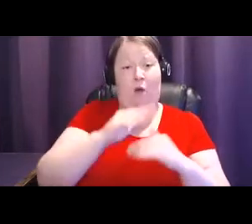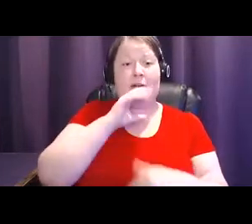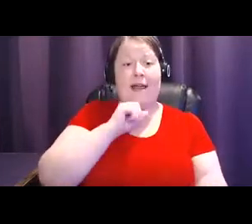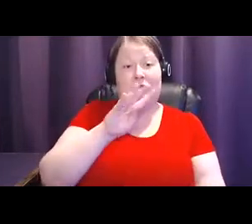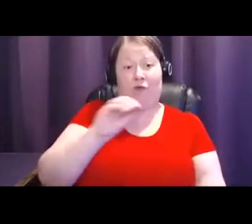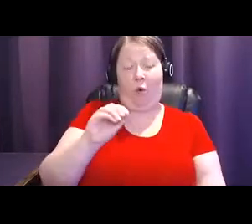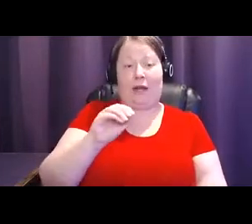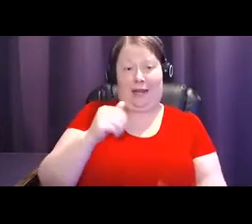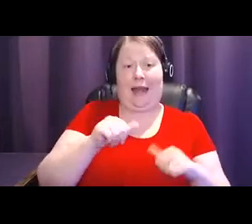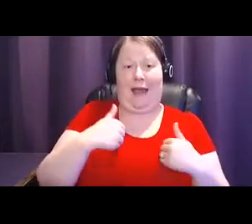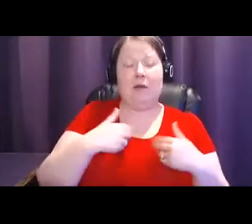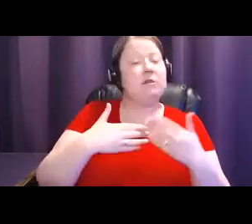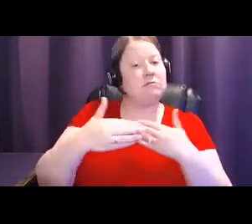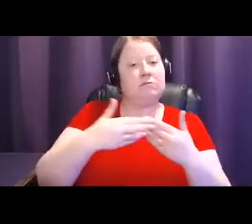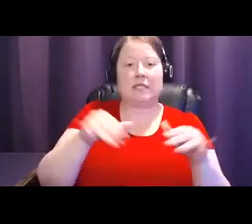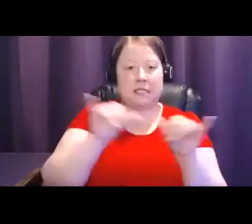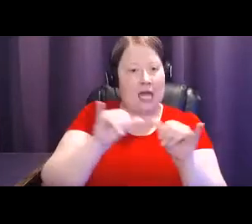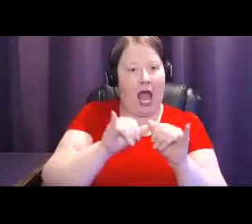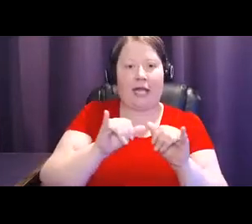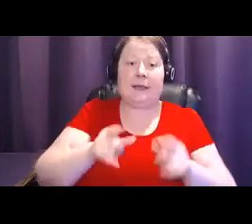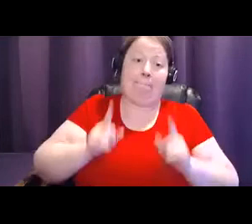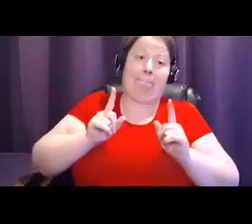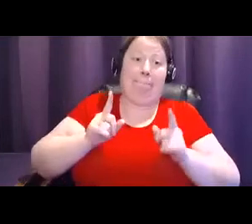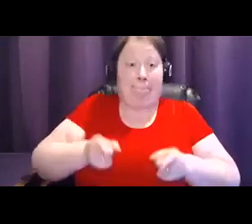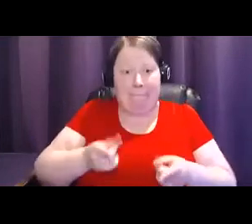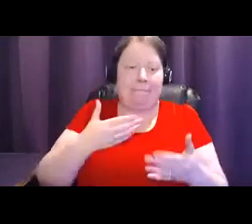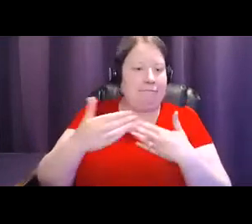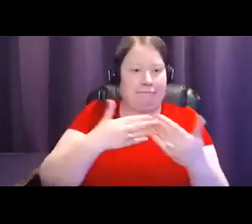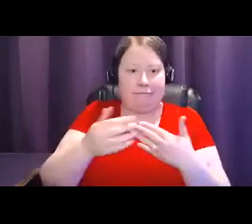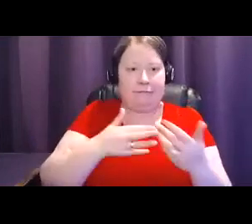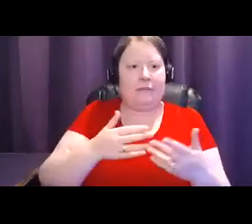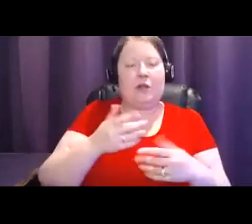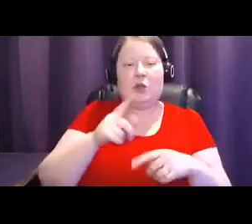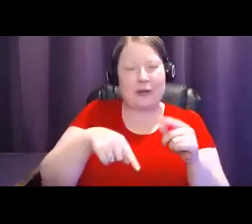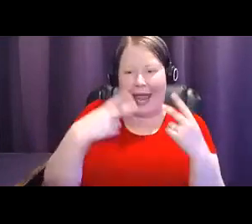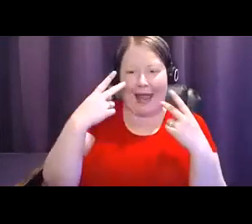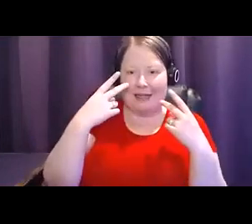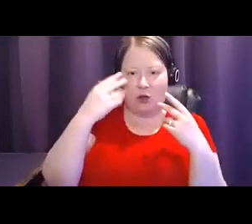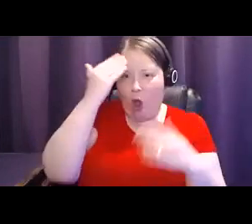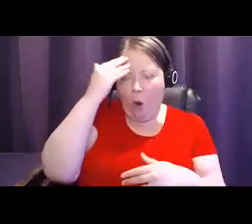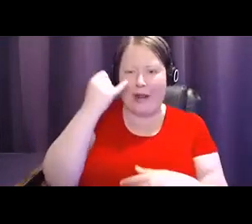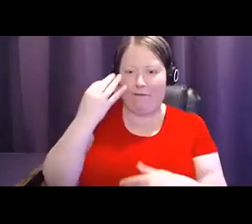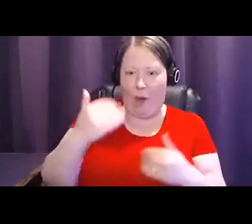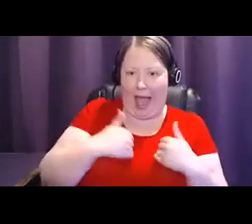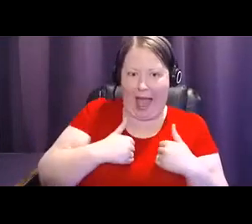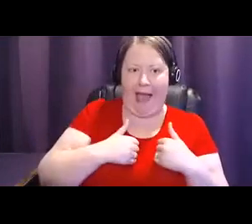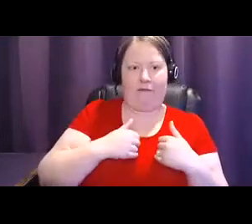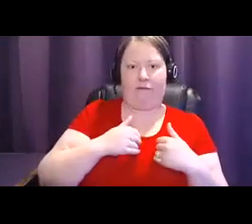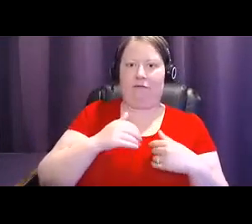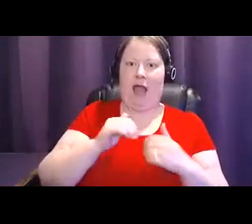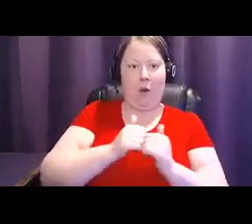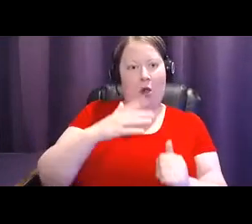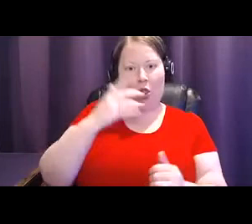small, perky, or saggy breasts. You can't tell if you have dense breasts by how they look or feel. There's no DIY kit from the store.